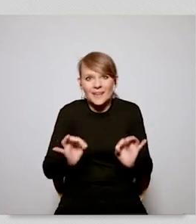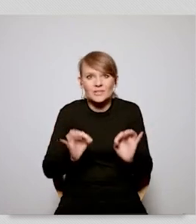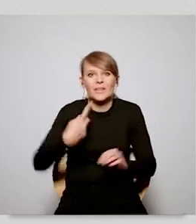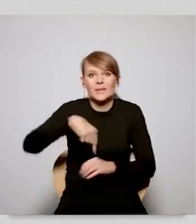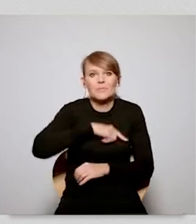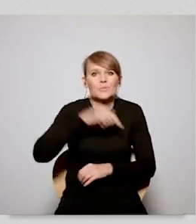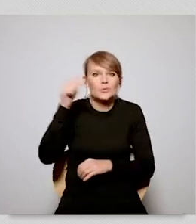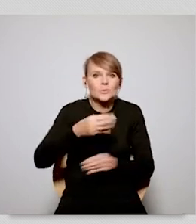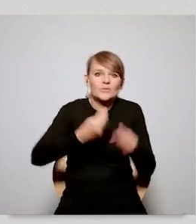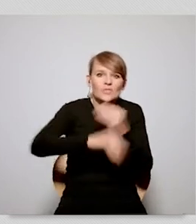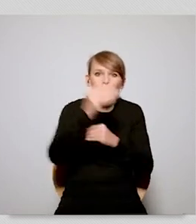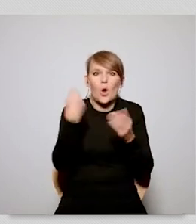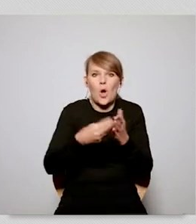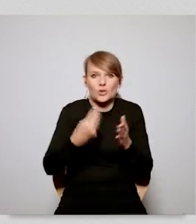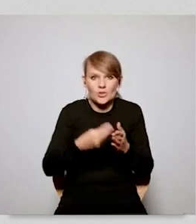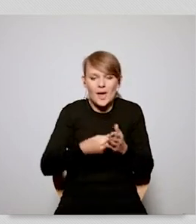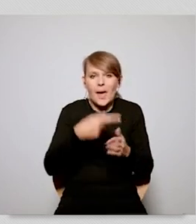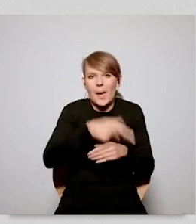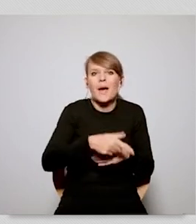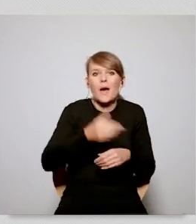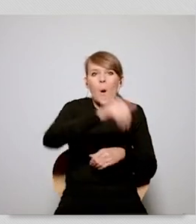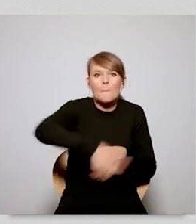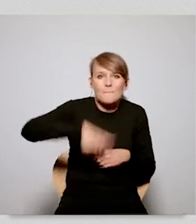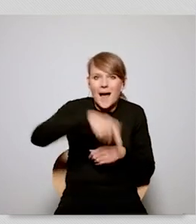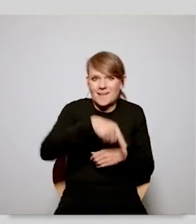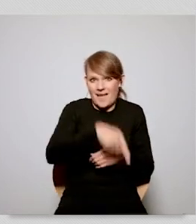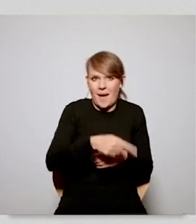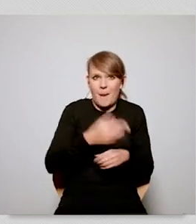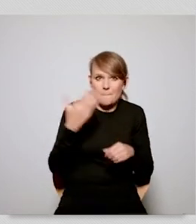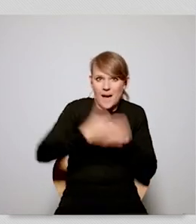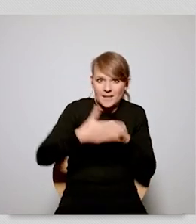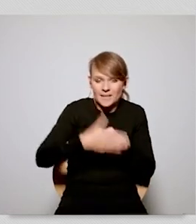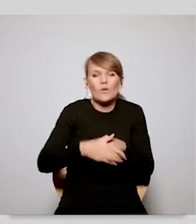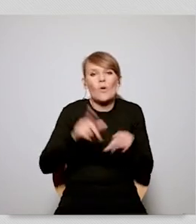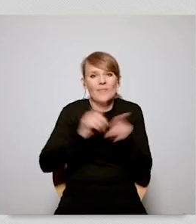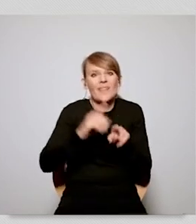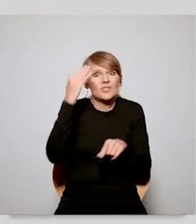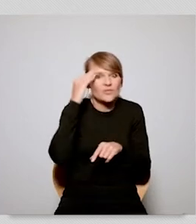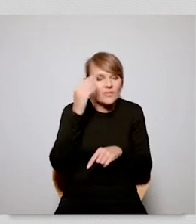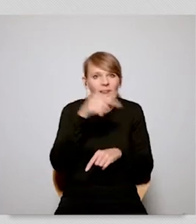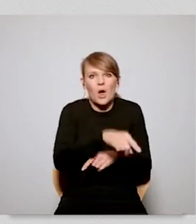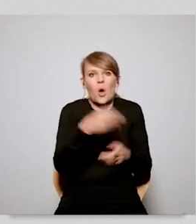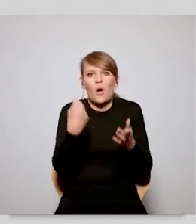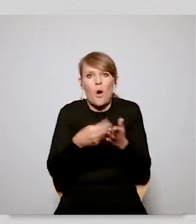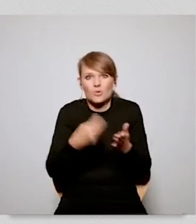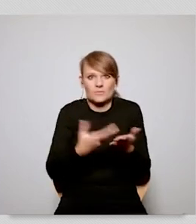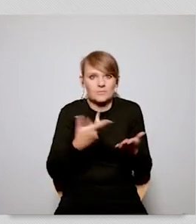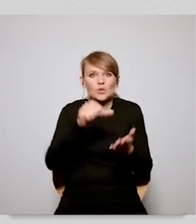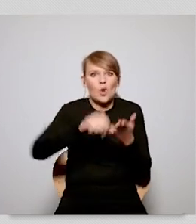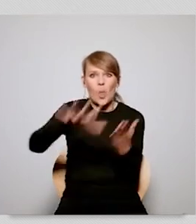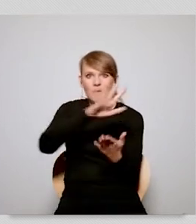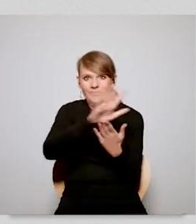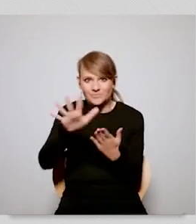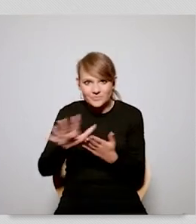obviously right now the cost of fossil fuels will have to increase and we uh so